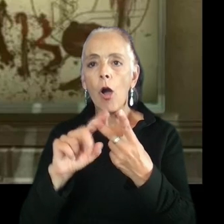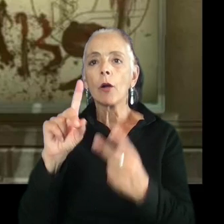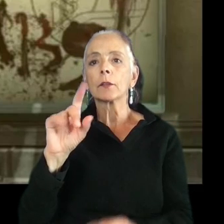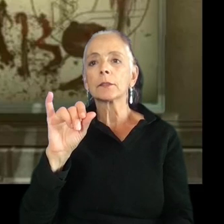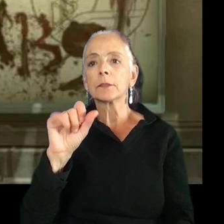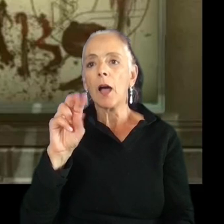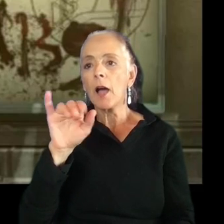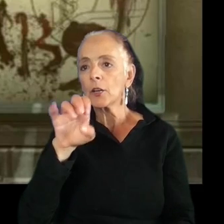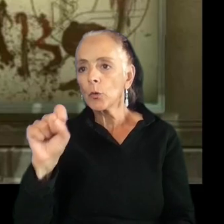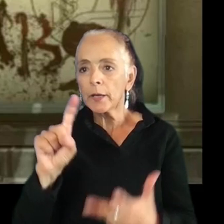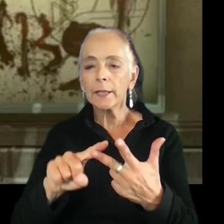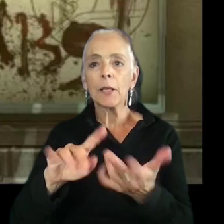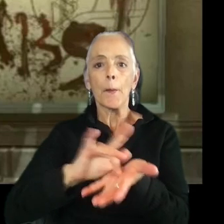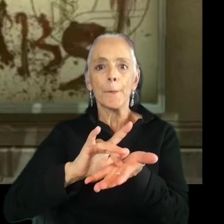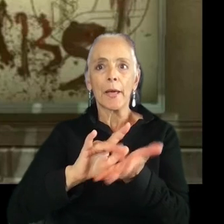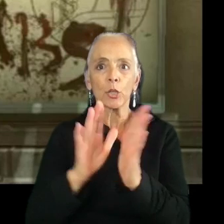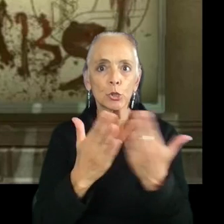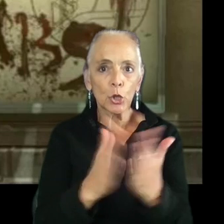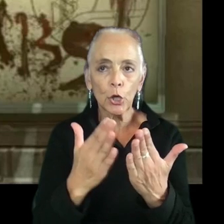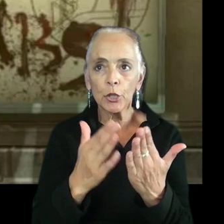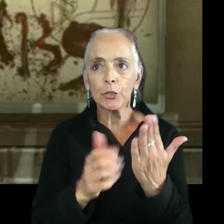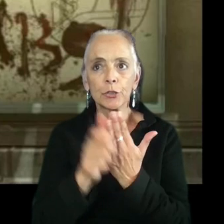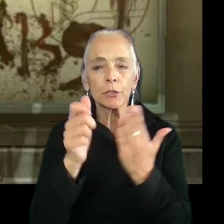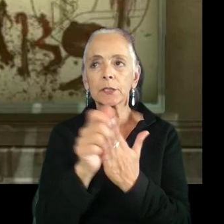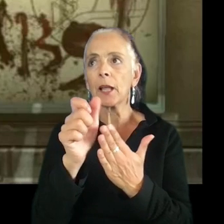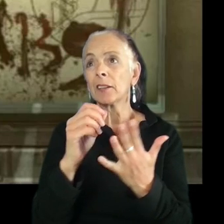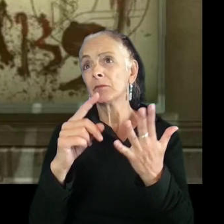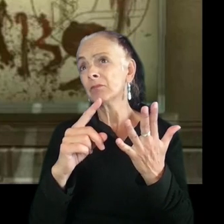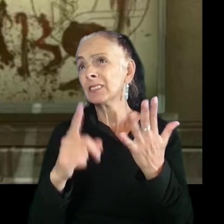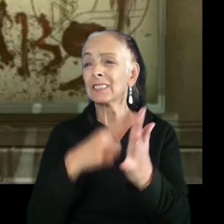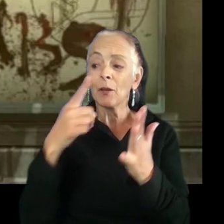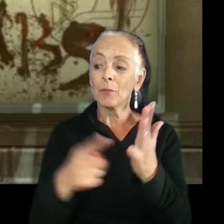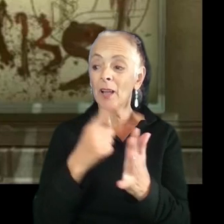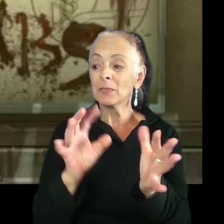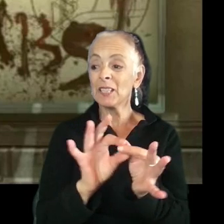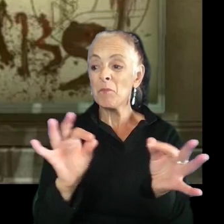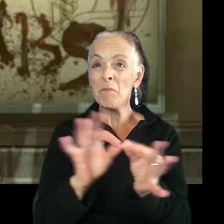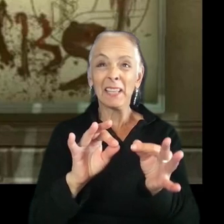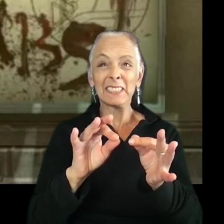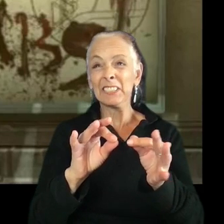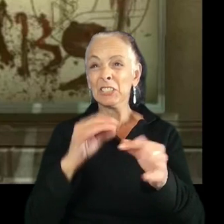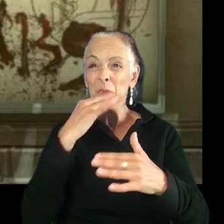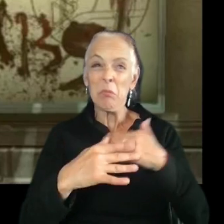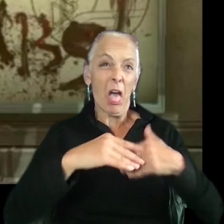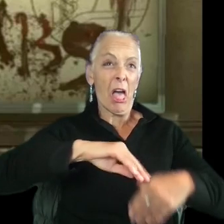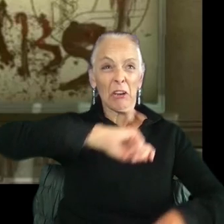medical journals, to occasionally the message scrawls in blood on the wall.